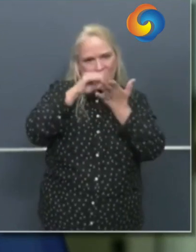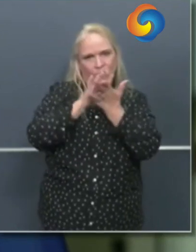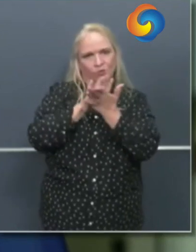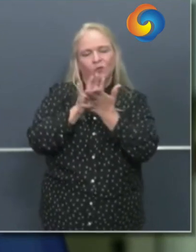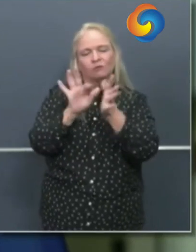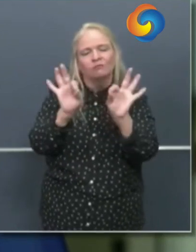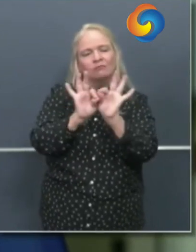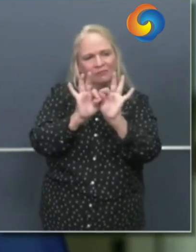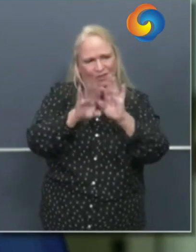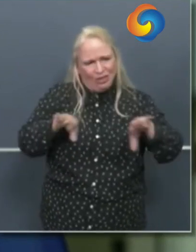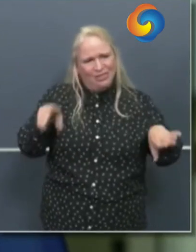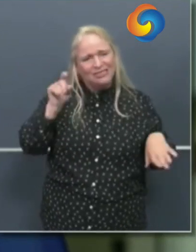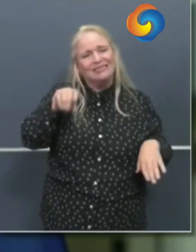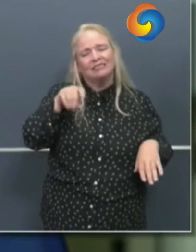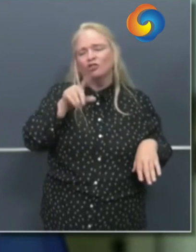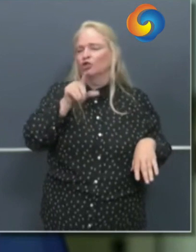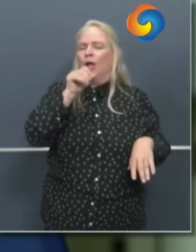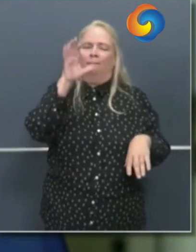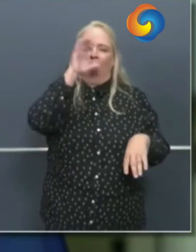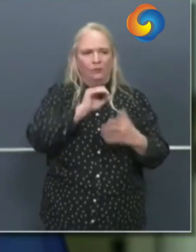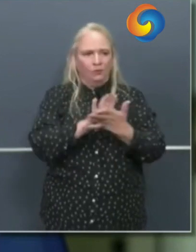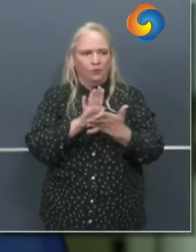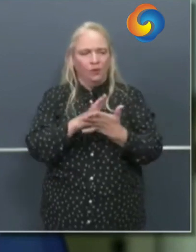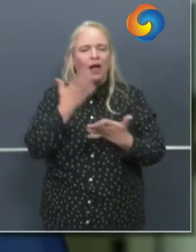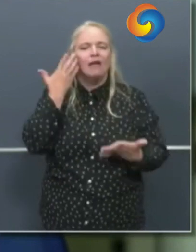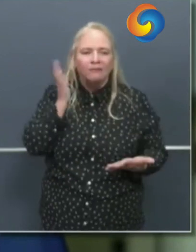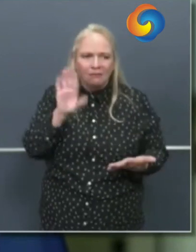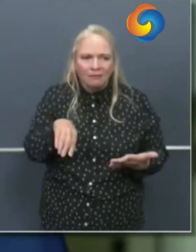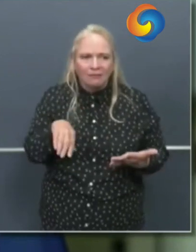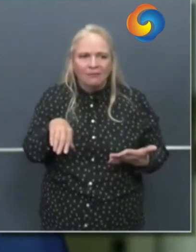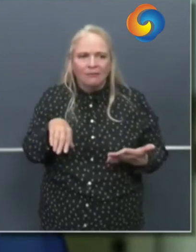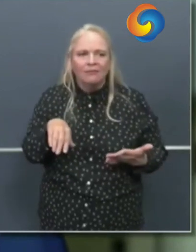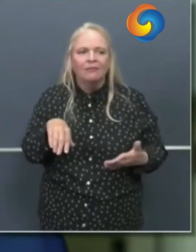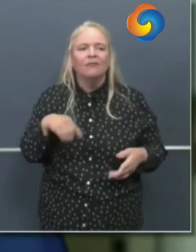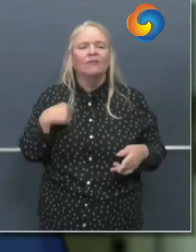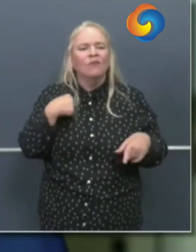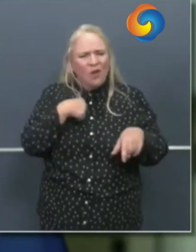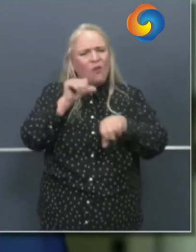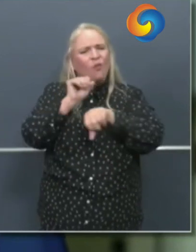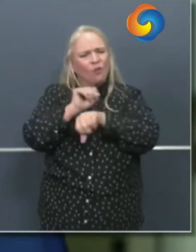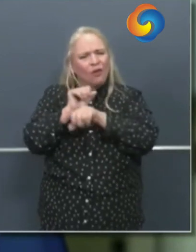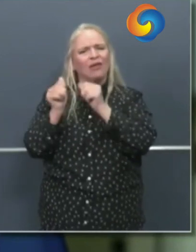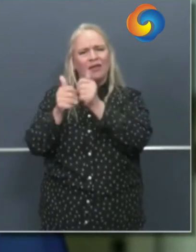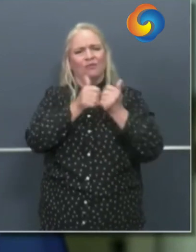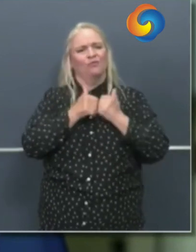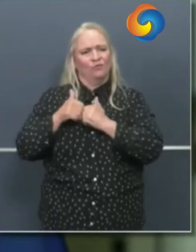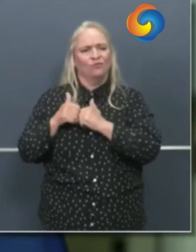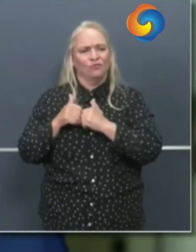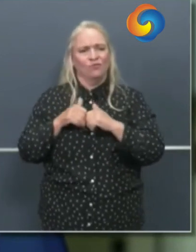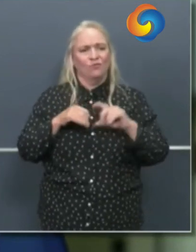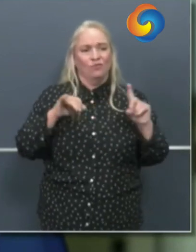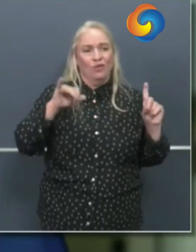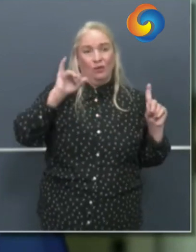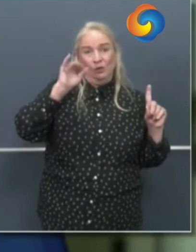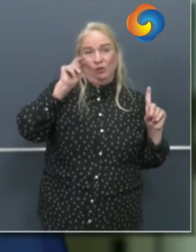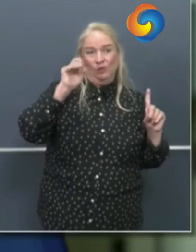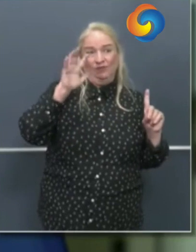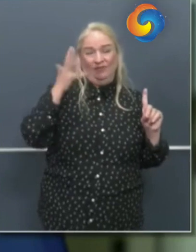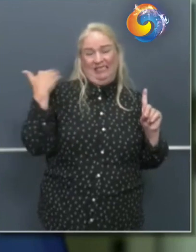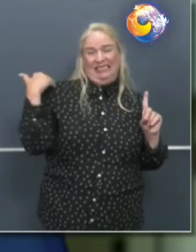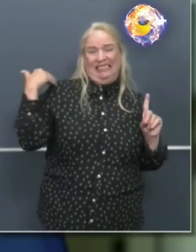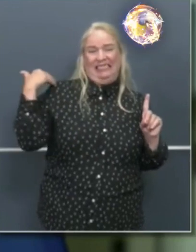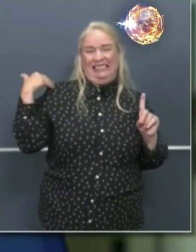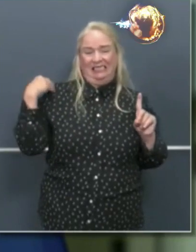we are working very closely with our partners we put our guidelines on june 5th laying out our specific